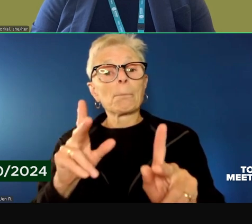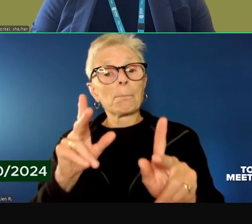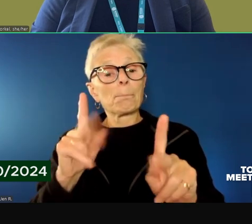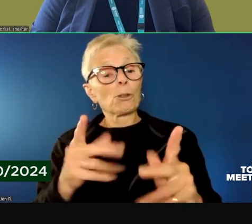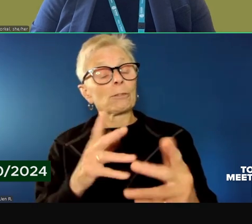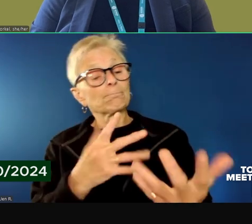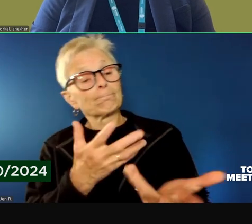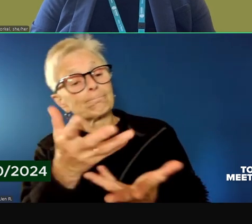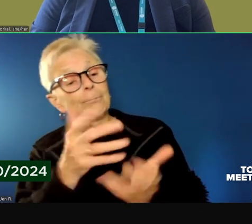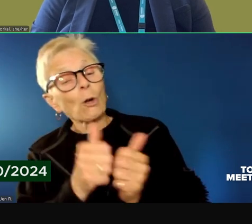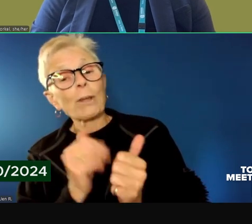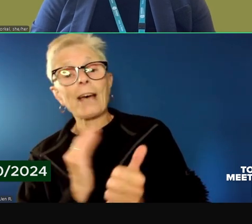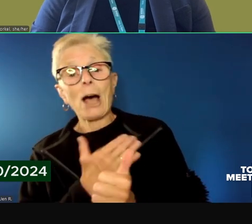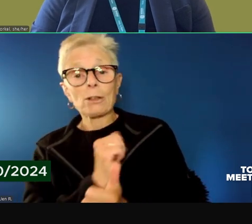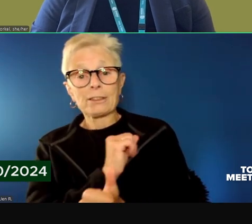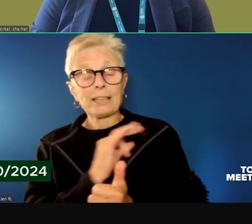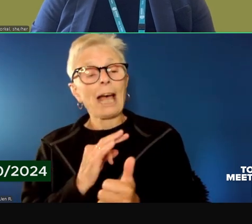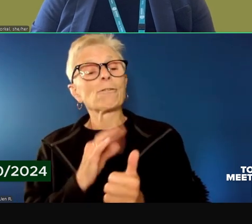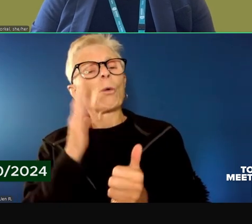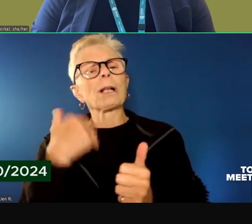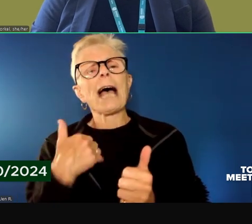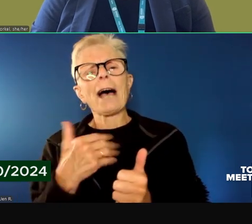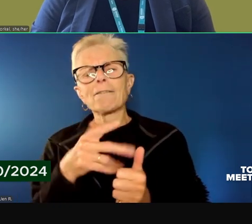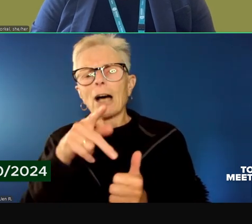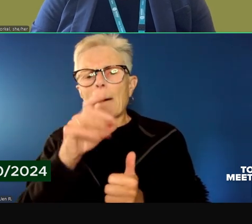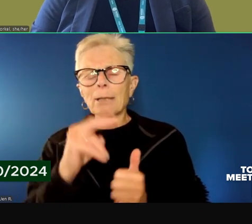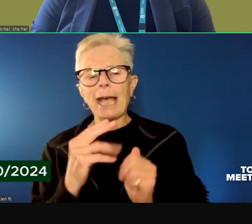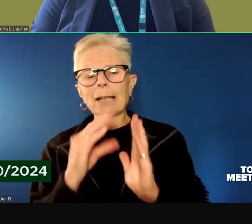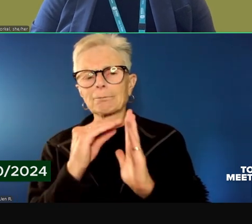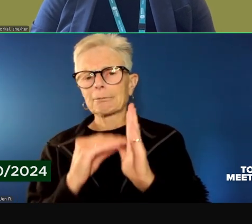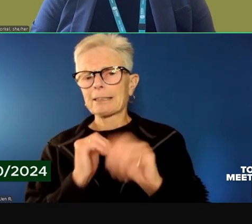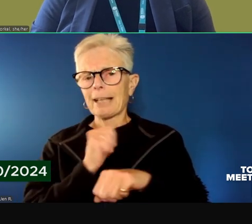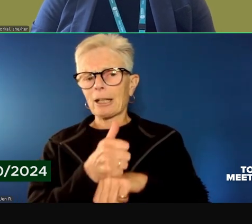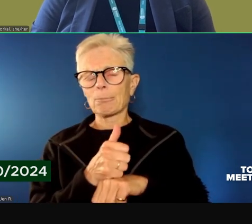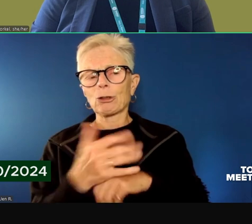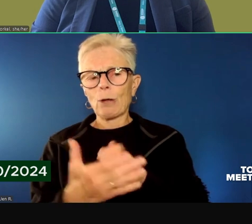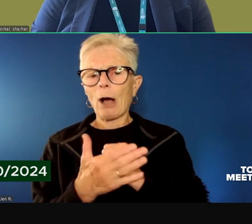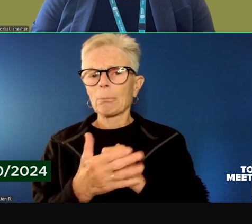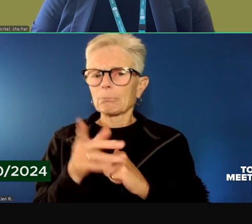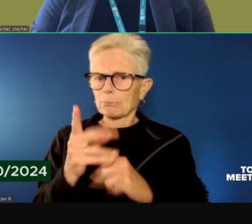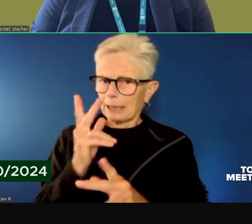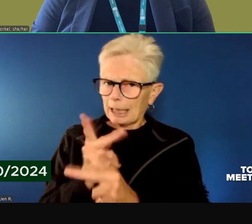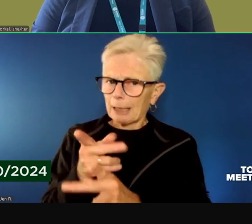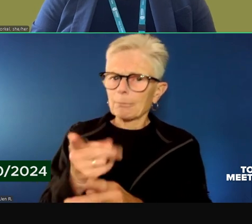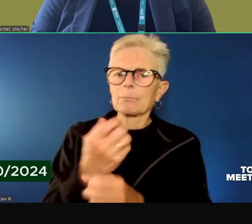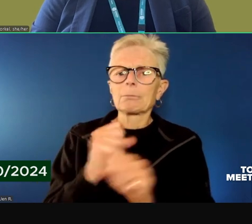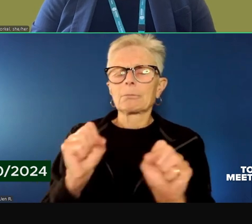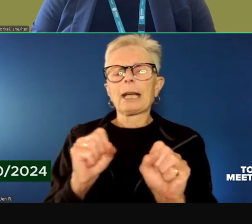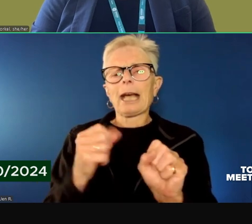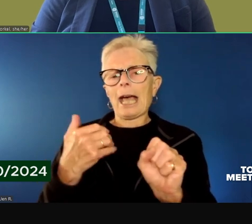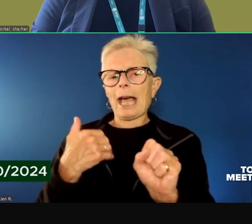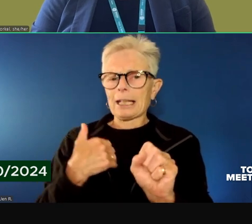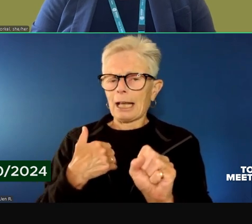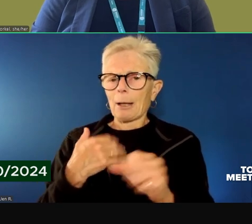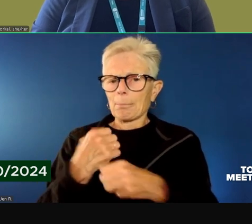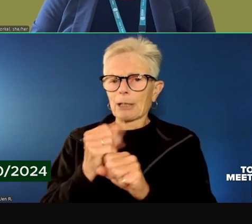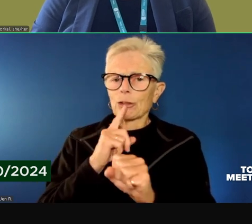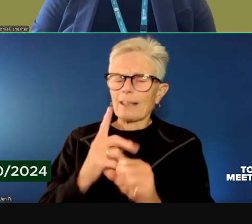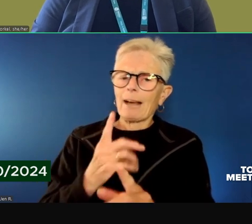plans in place to help ensure their safety and to help provide that really specific targeted care.